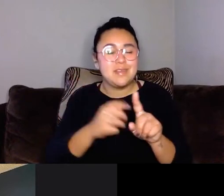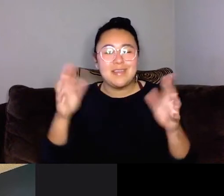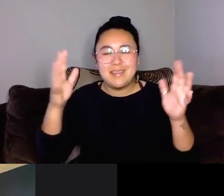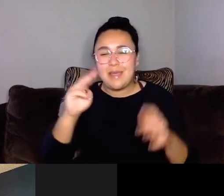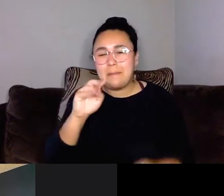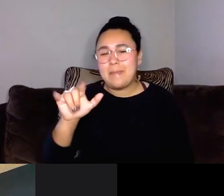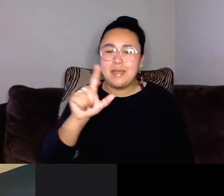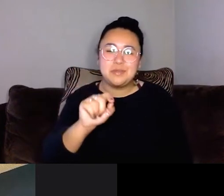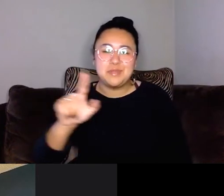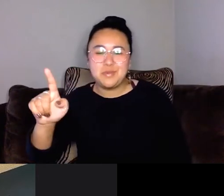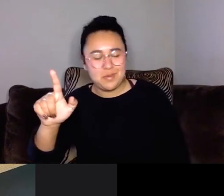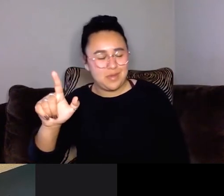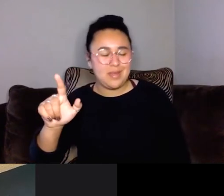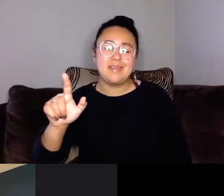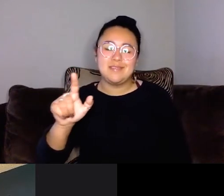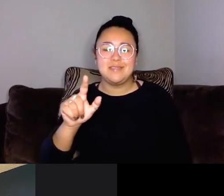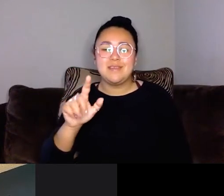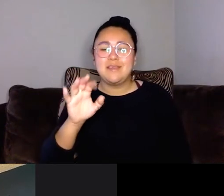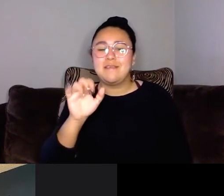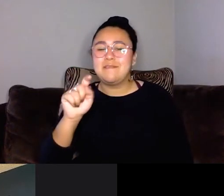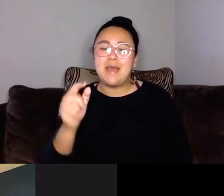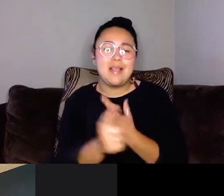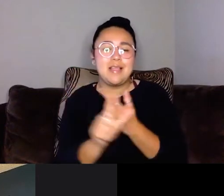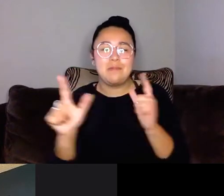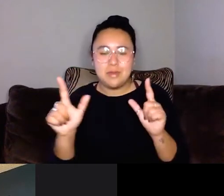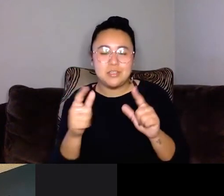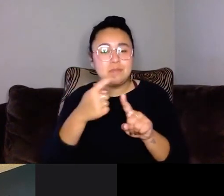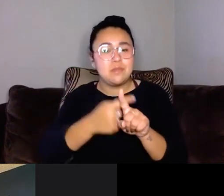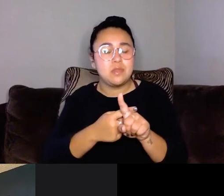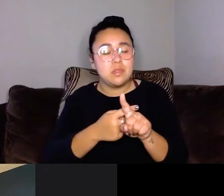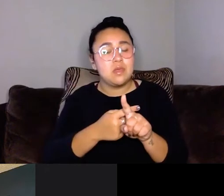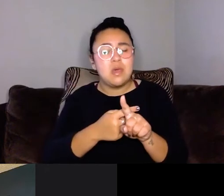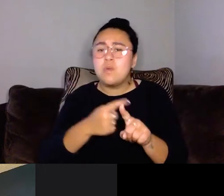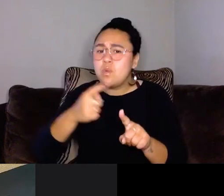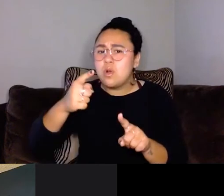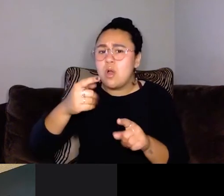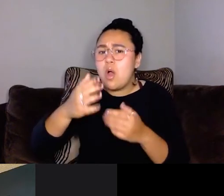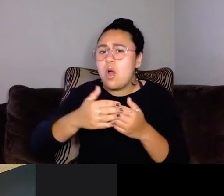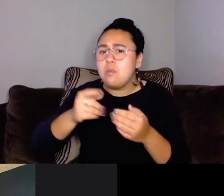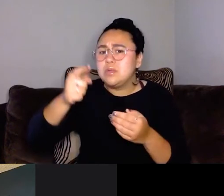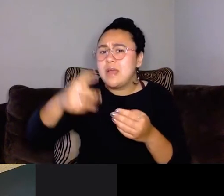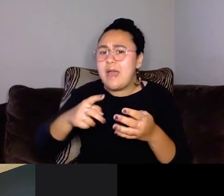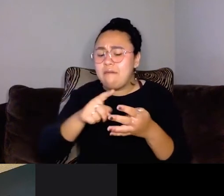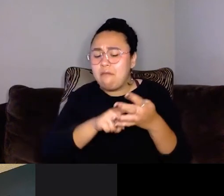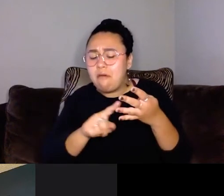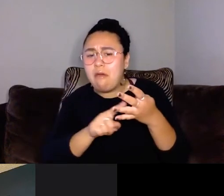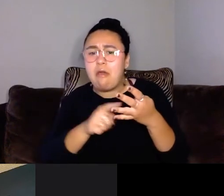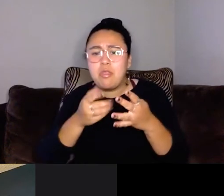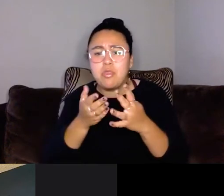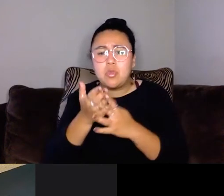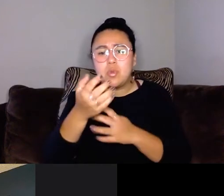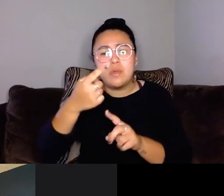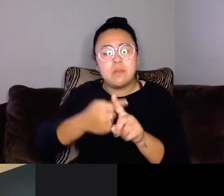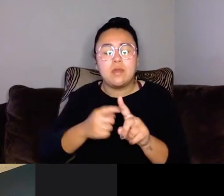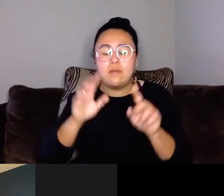Liberation Month. We are almost at the halfway mark, and we've had a fantastic run of